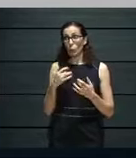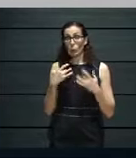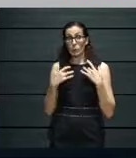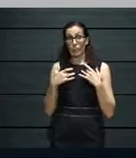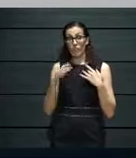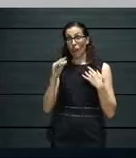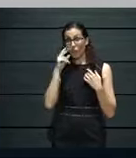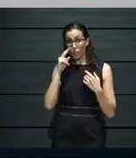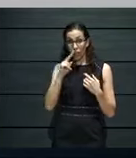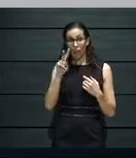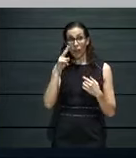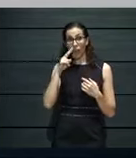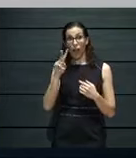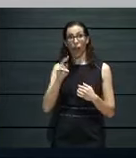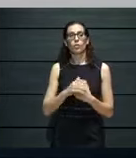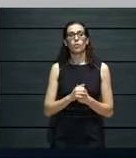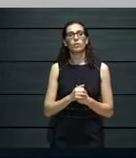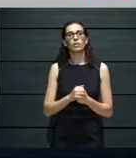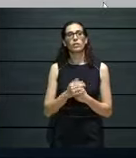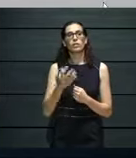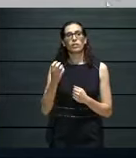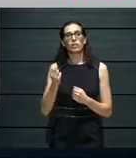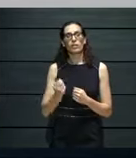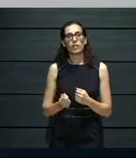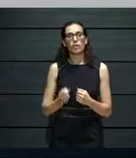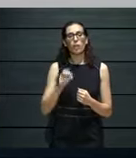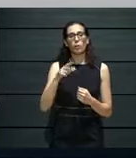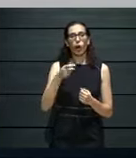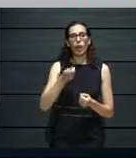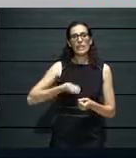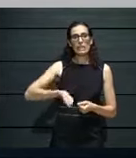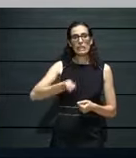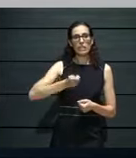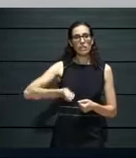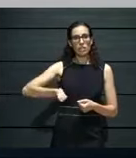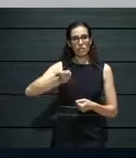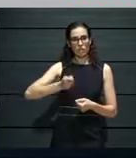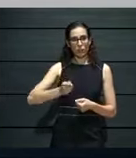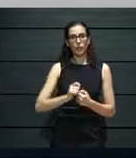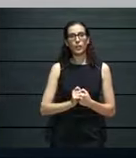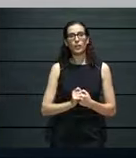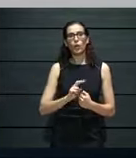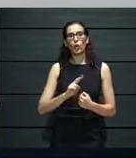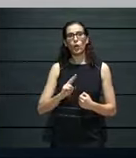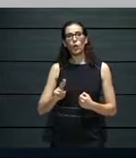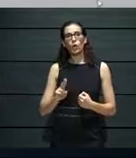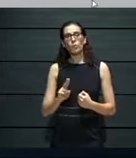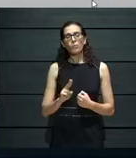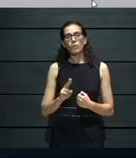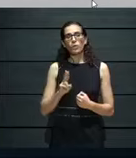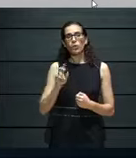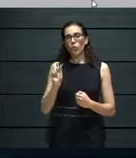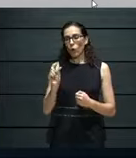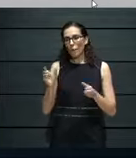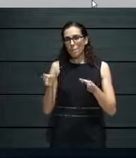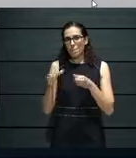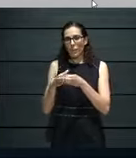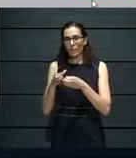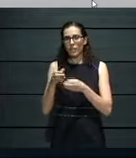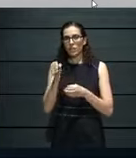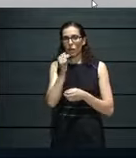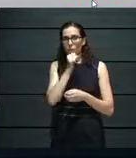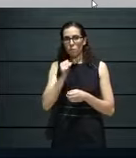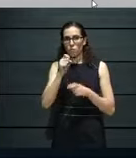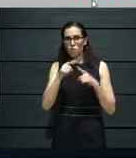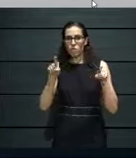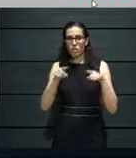sessions with traditional recipes. And we also had the music session. We, we were quite, um, quite, which was quite, um,